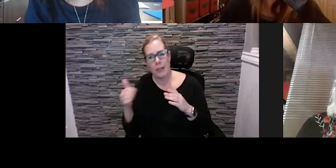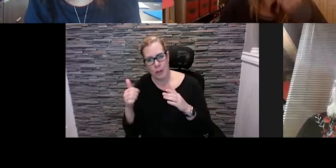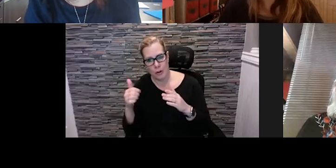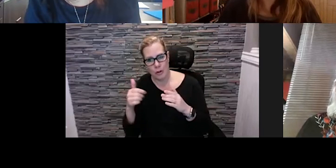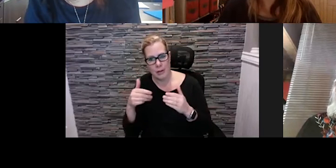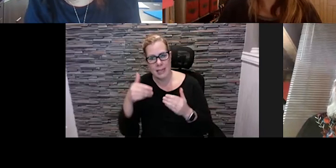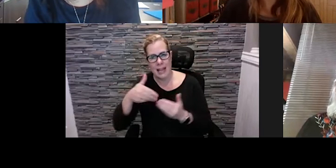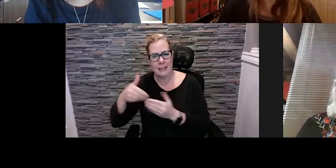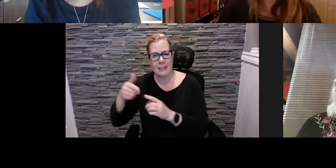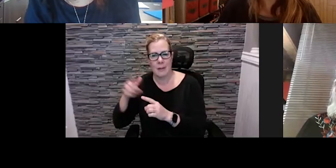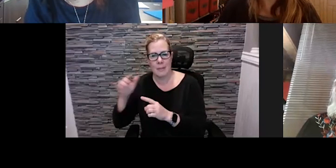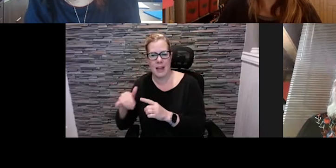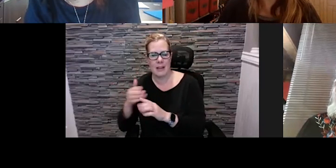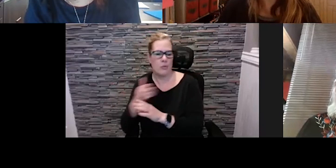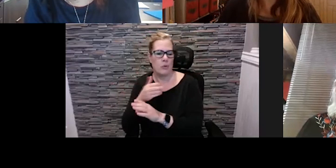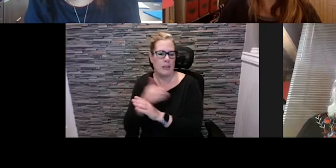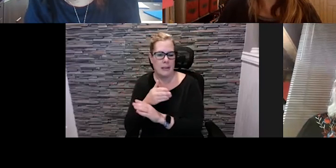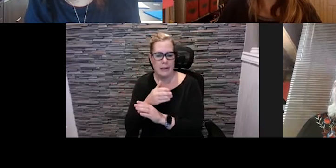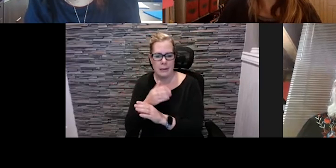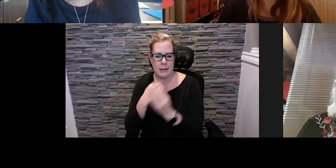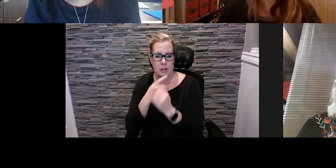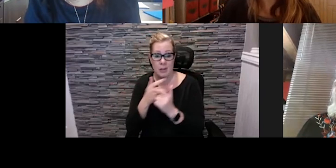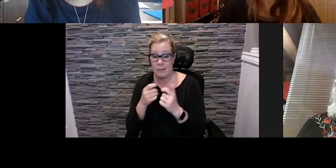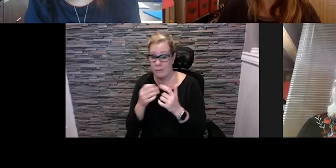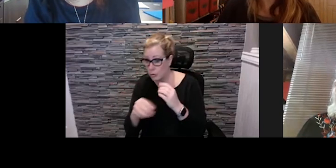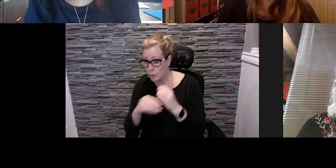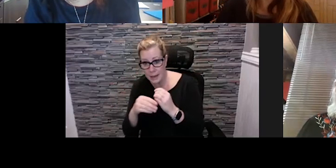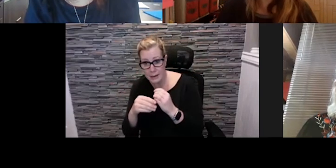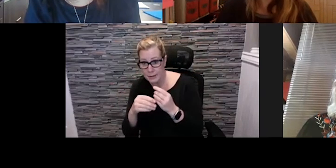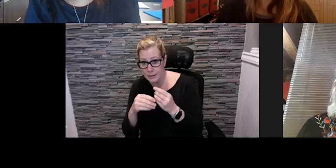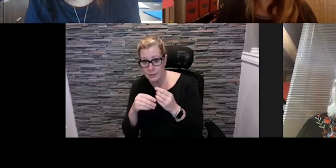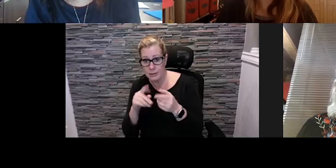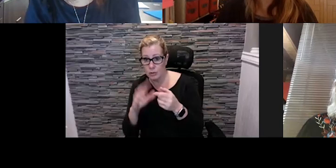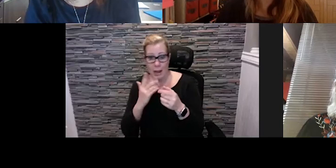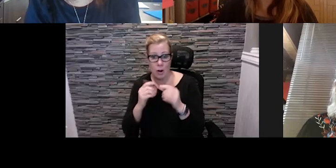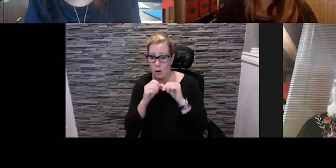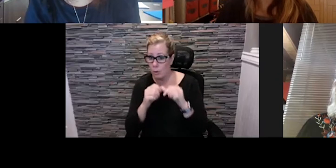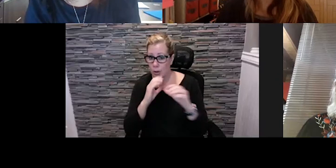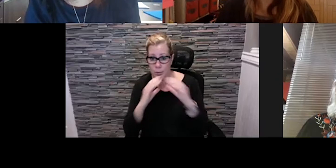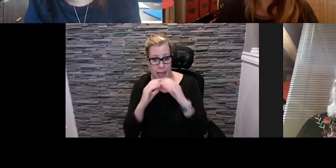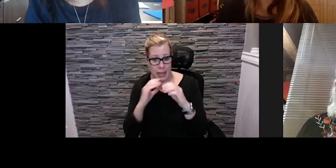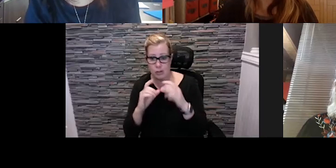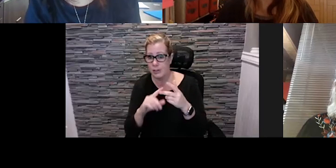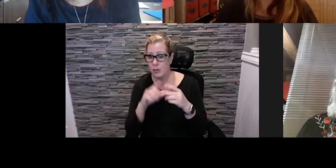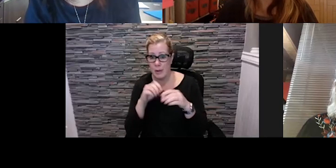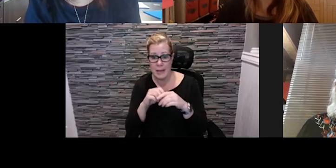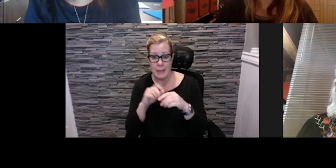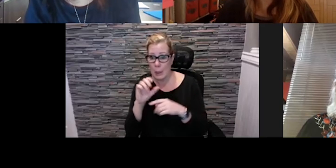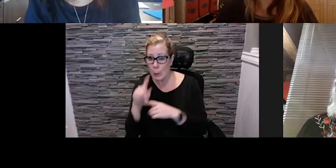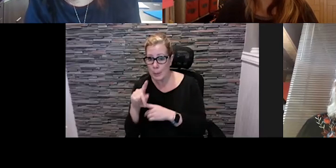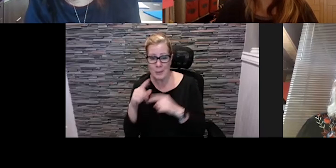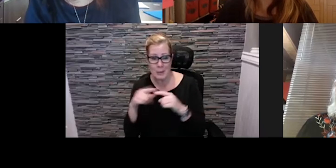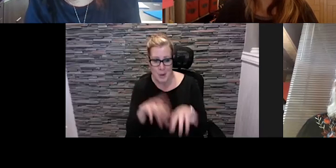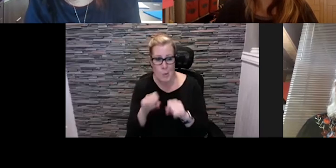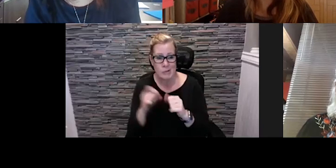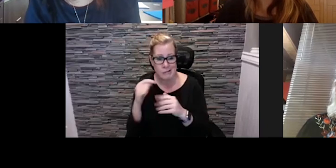lunch so we will send a note and if you'd like to be added to um you know our ongoing communication so you're in the loop about when we're hosting these